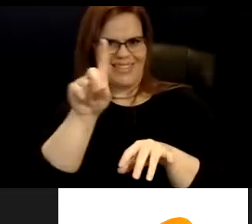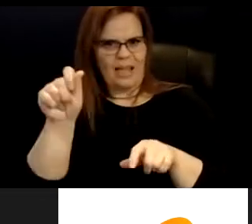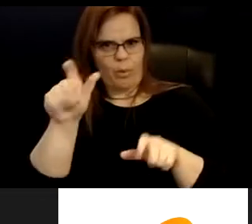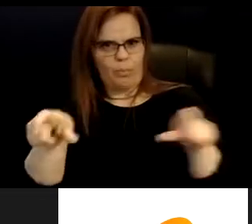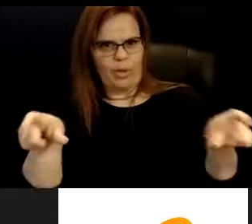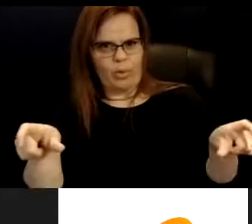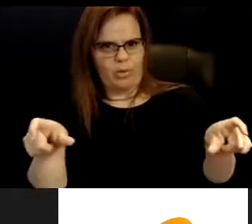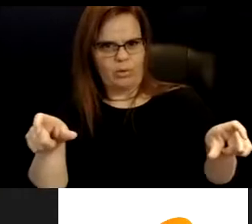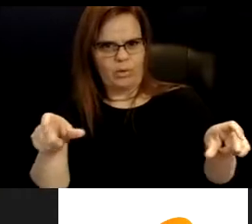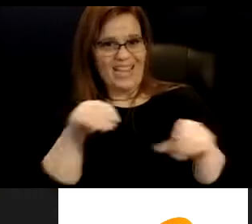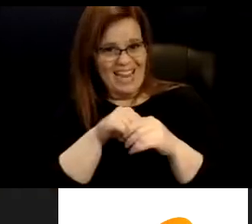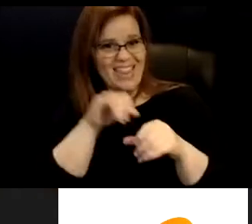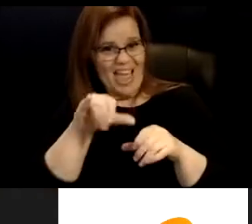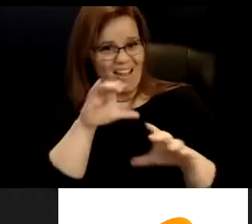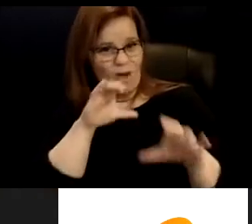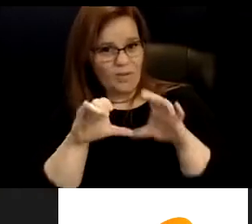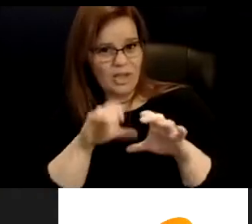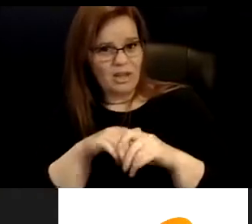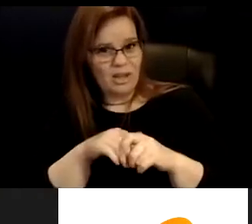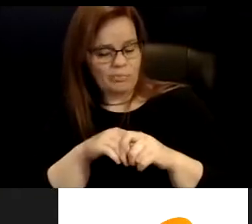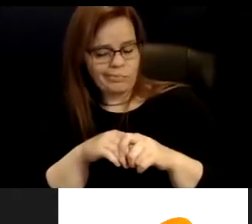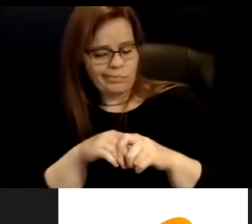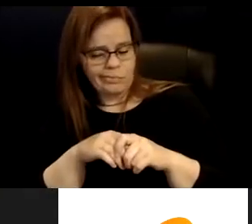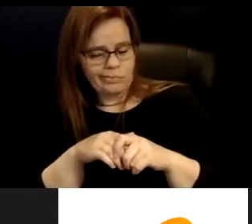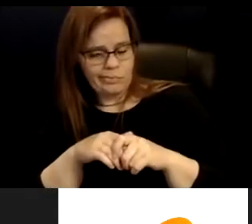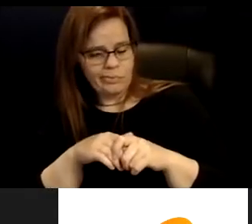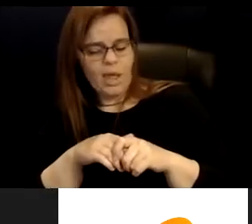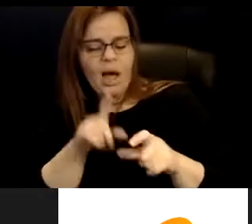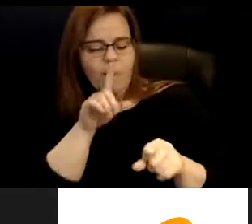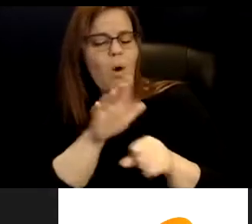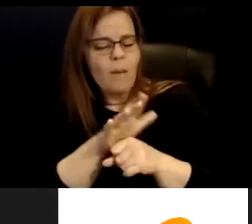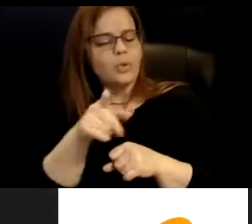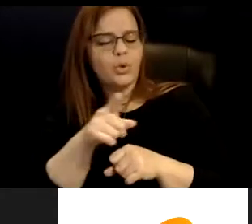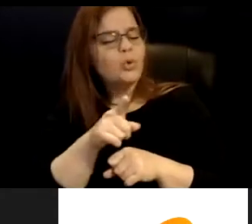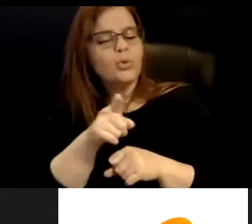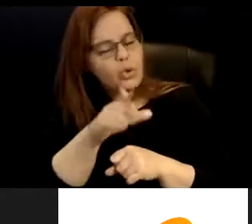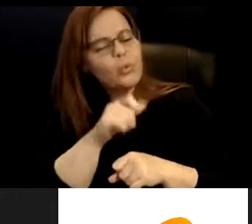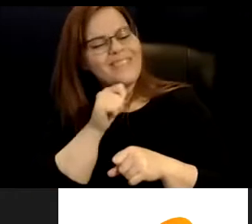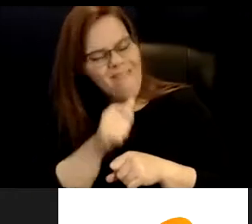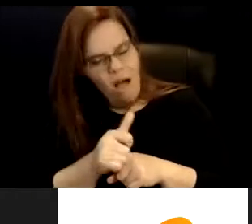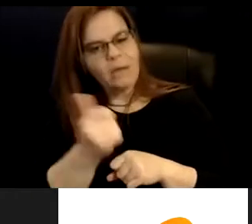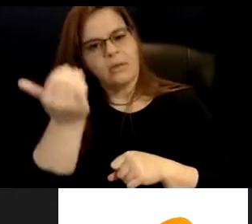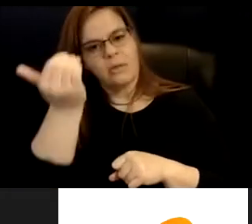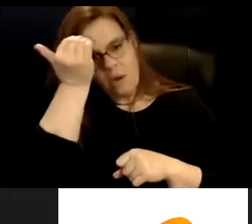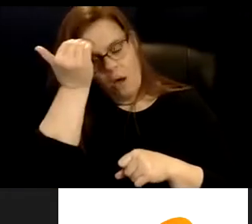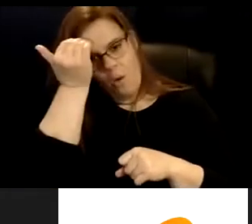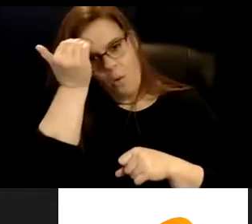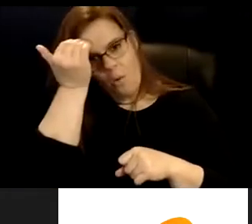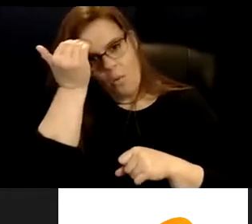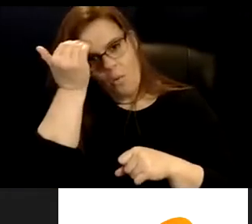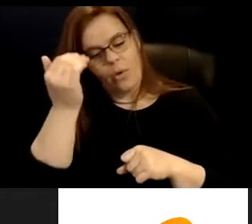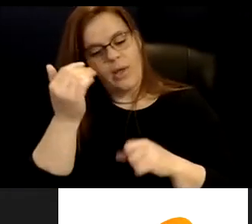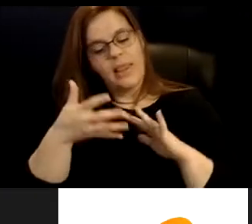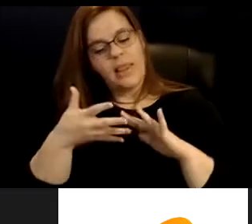you're probably not going, not even probably, I will guarantee you that you are not going to know to the nuance and